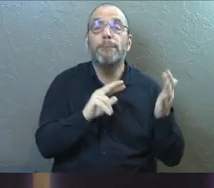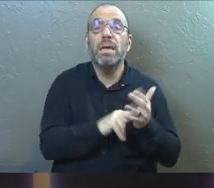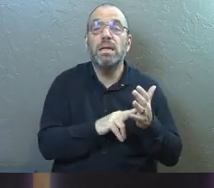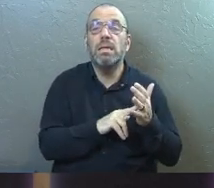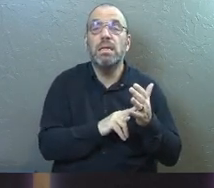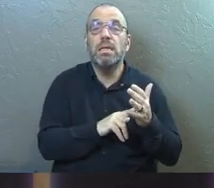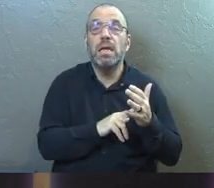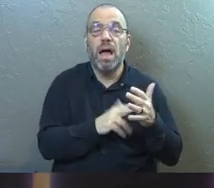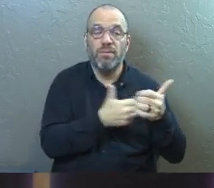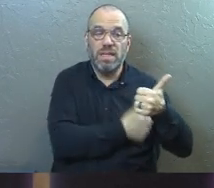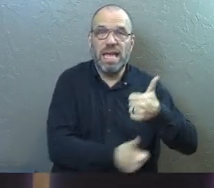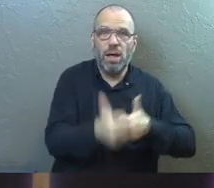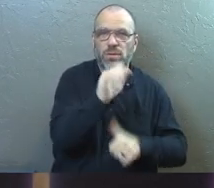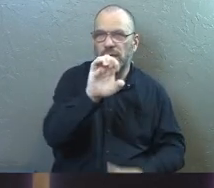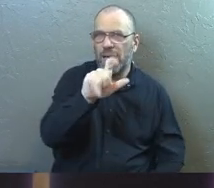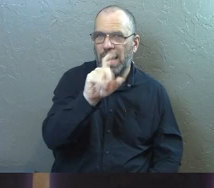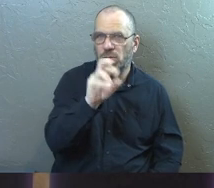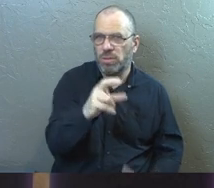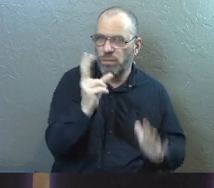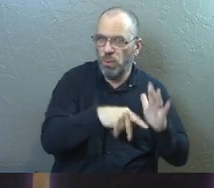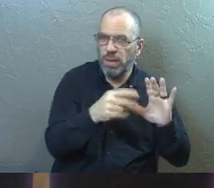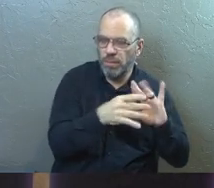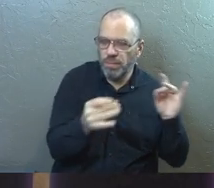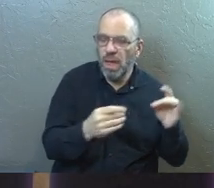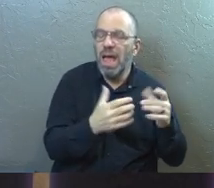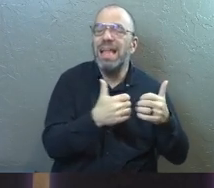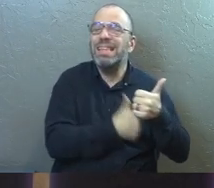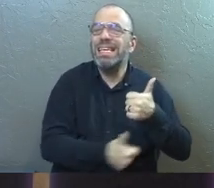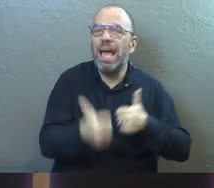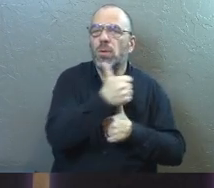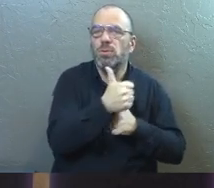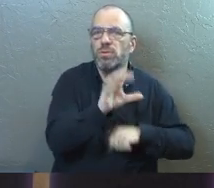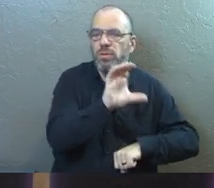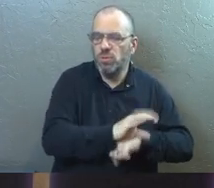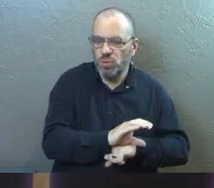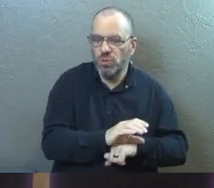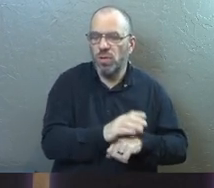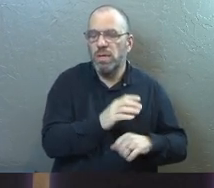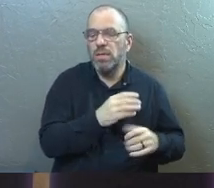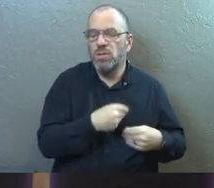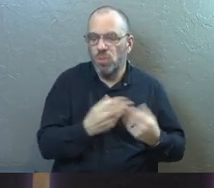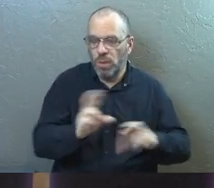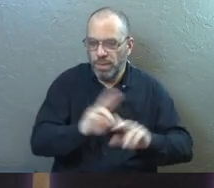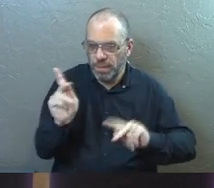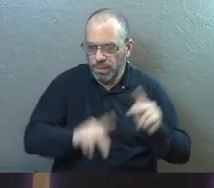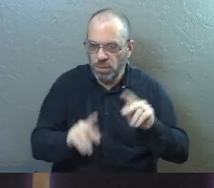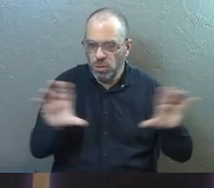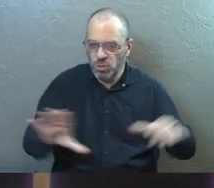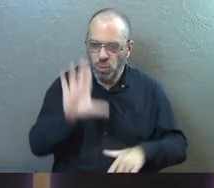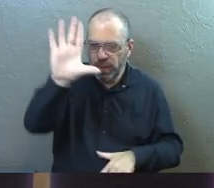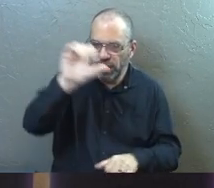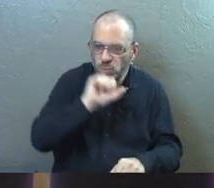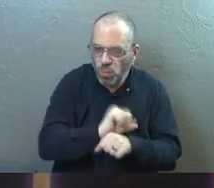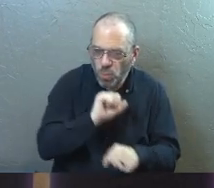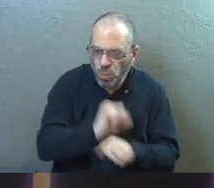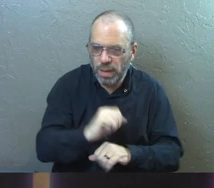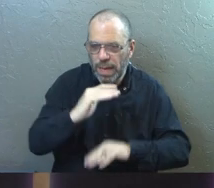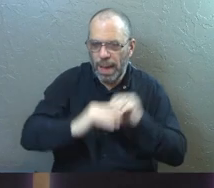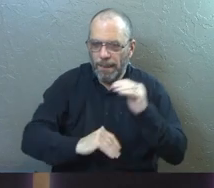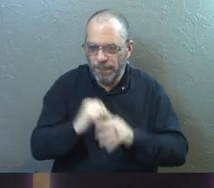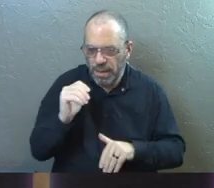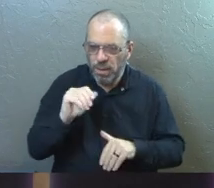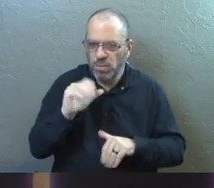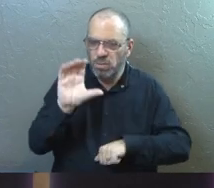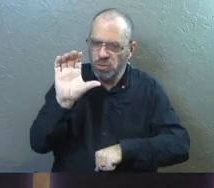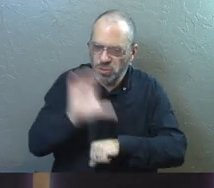responsibility of the elders if you read that in context. The elders of the church is to equip God's people to do his work and build